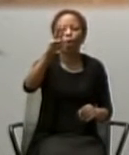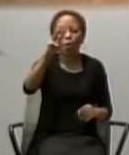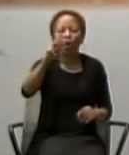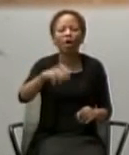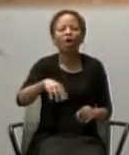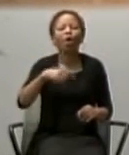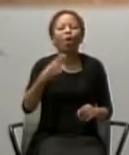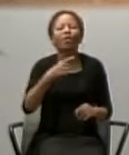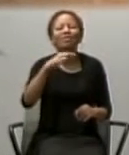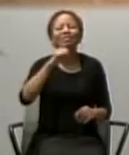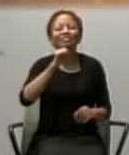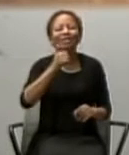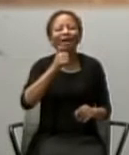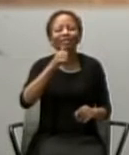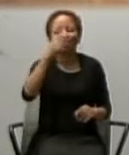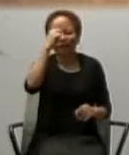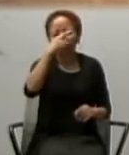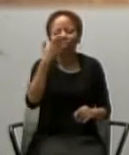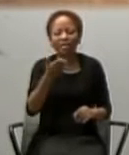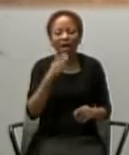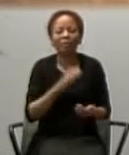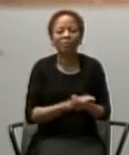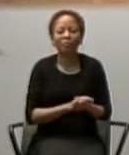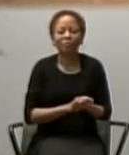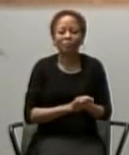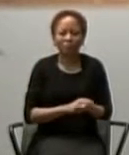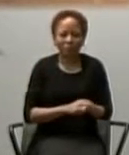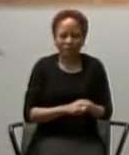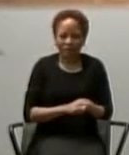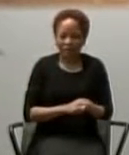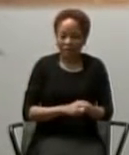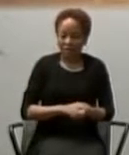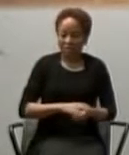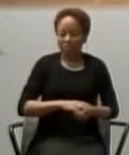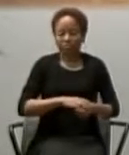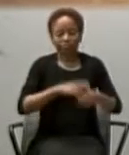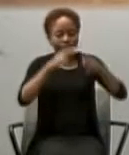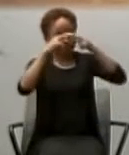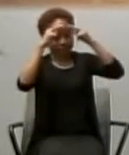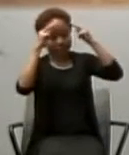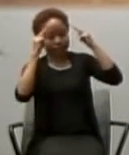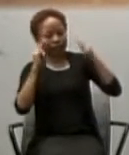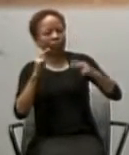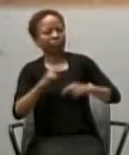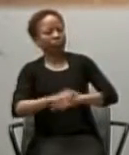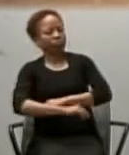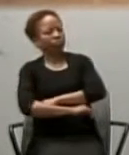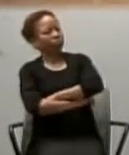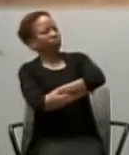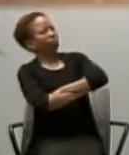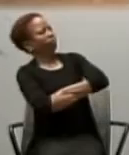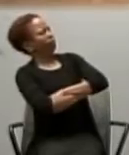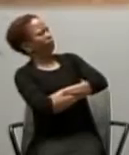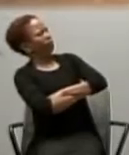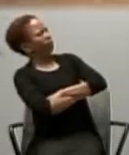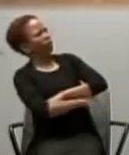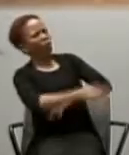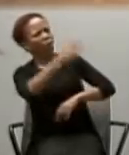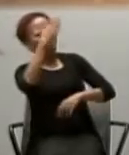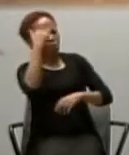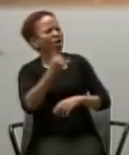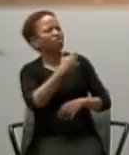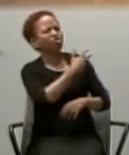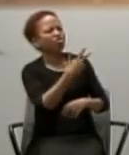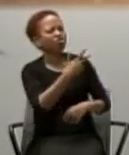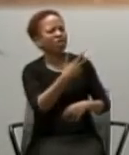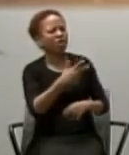10 Catholics there. And by this time, the senior nun has had enough. She turns around. She says, why don't the